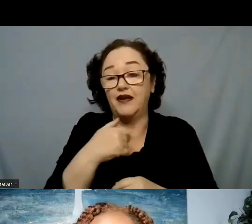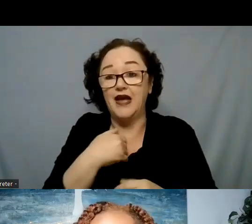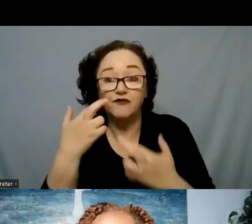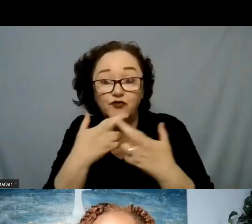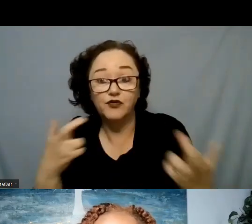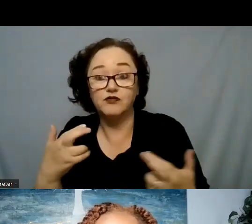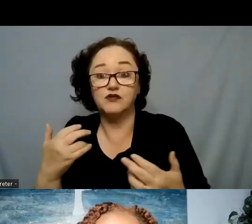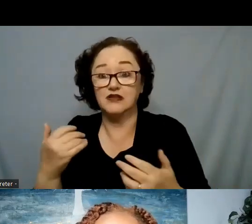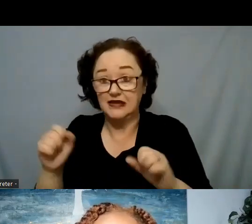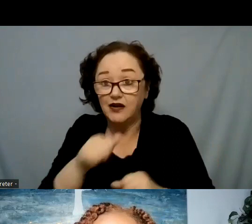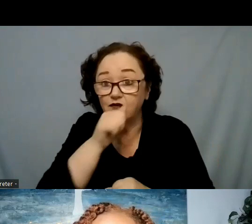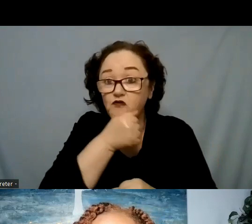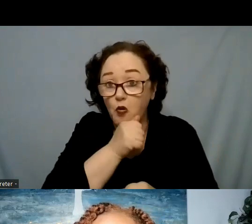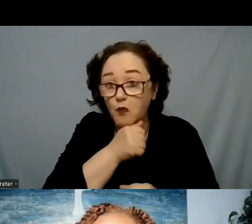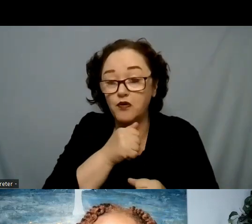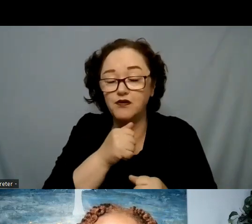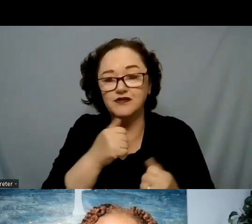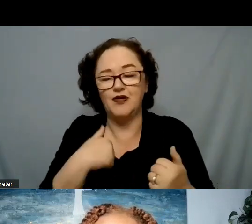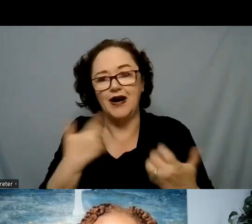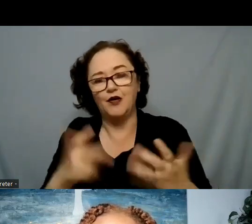opened up. And so next slide.